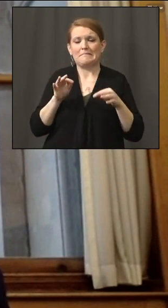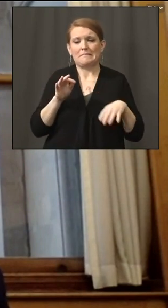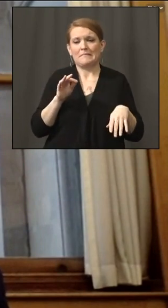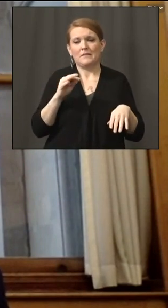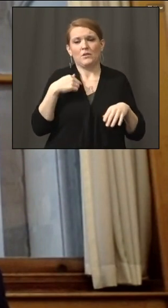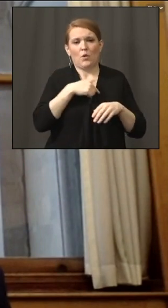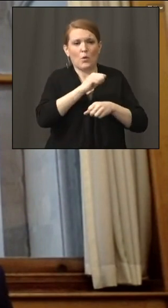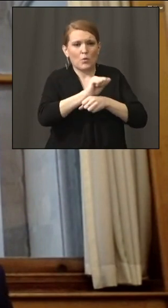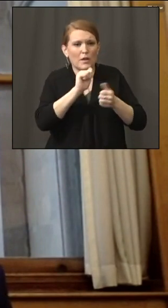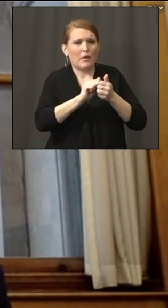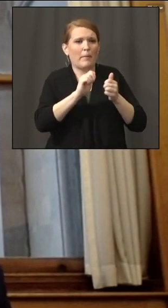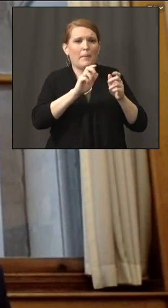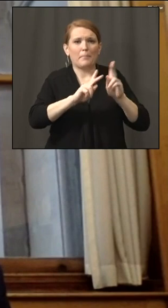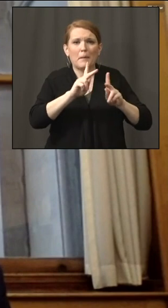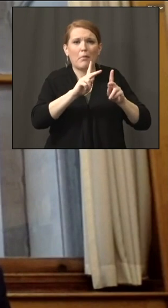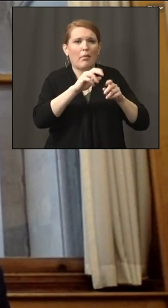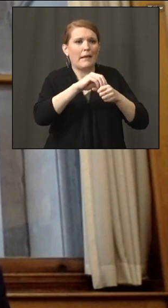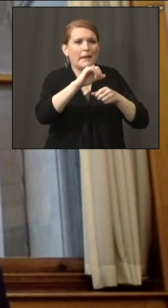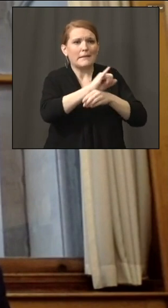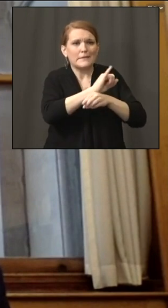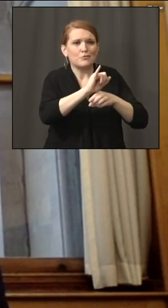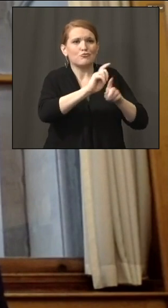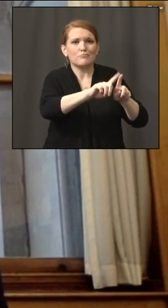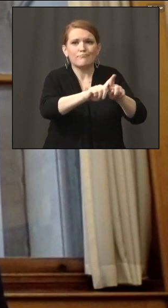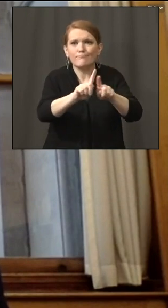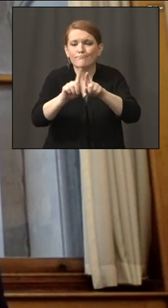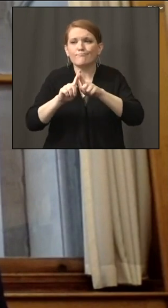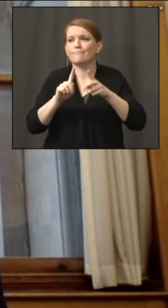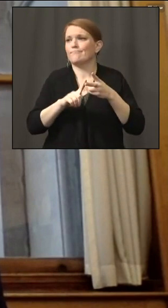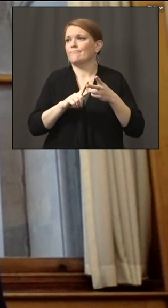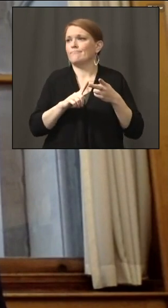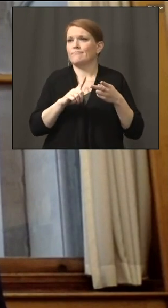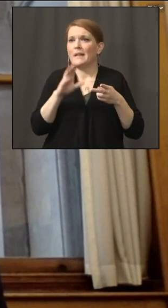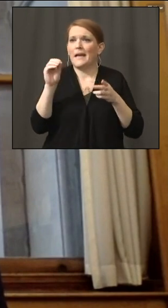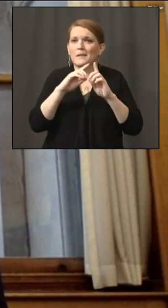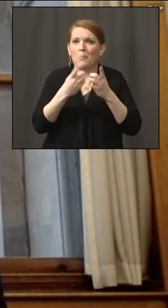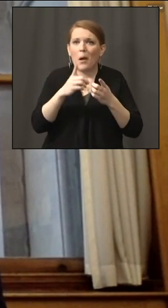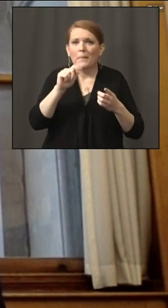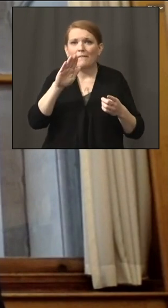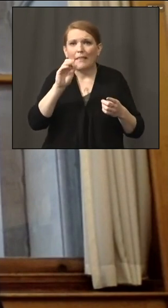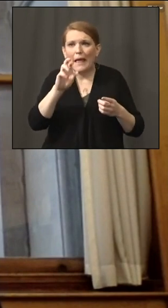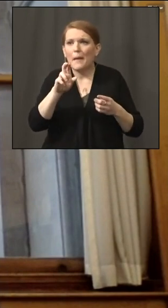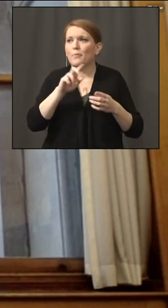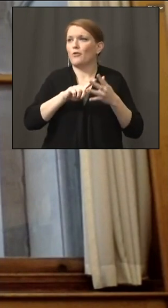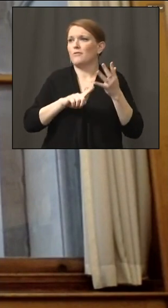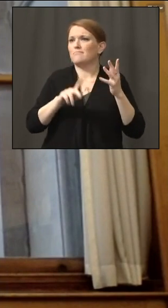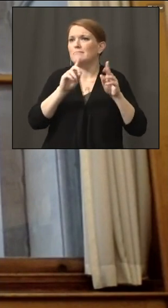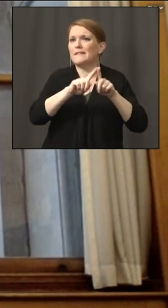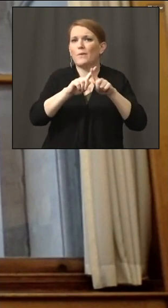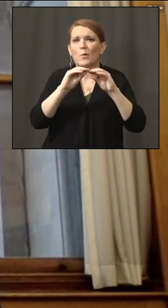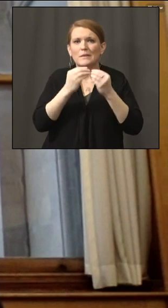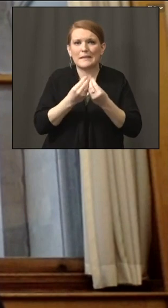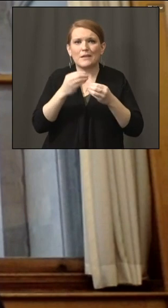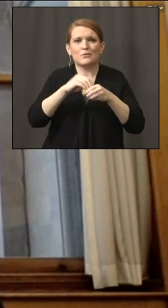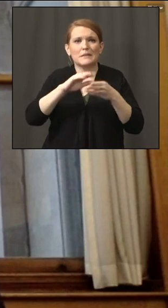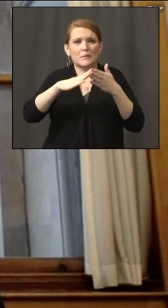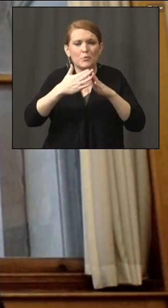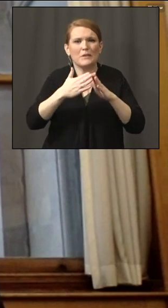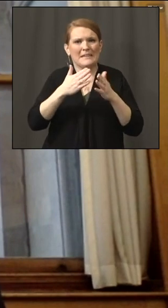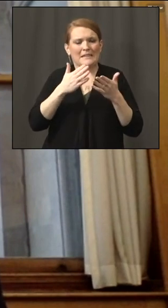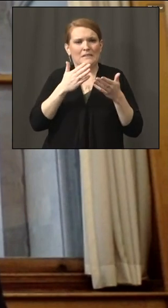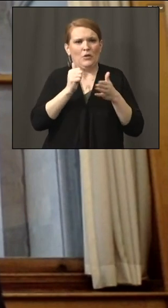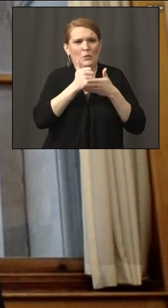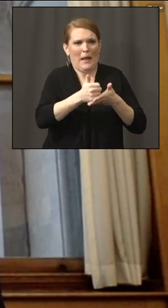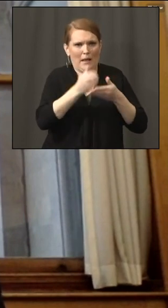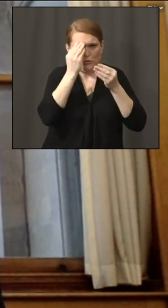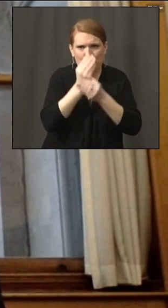partners in labor, you know, and others around the community to help ensure everyone has all the information, because the information,